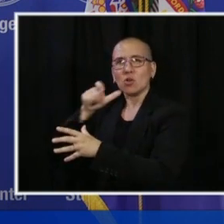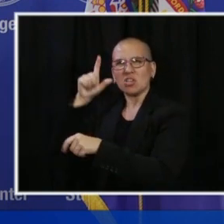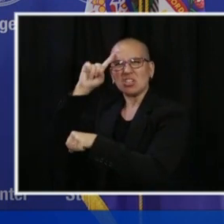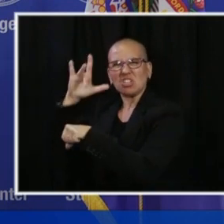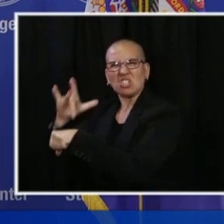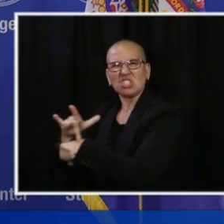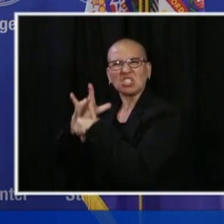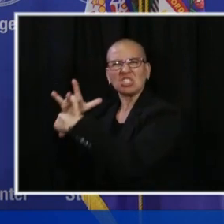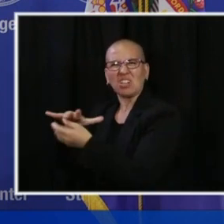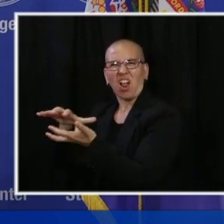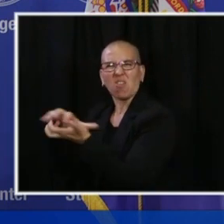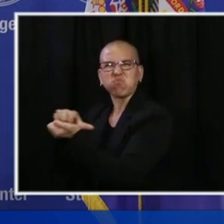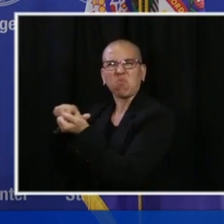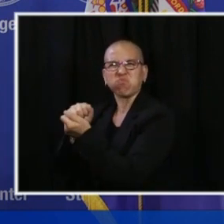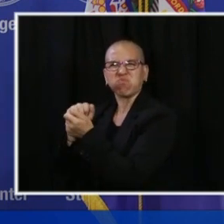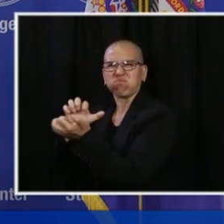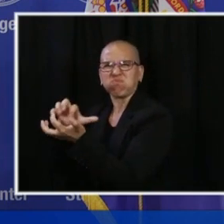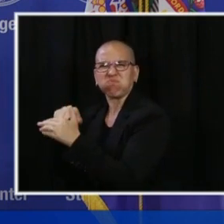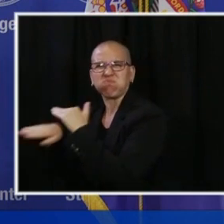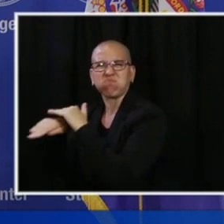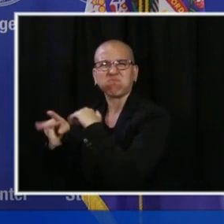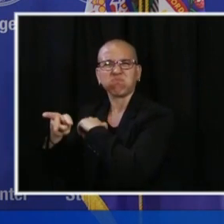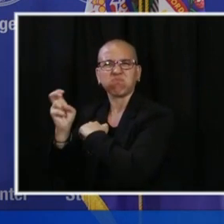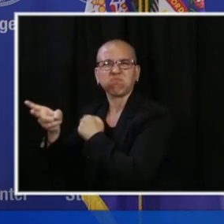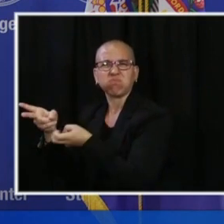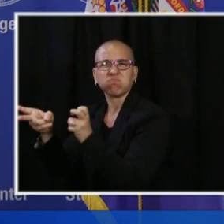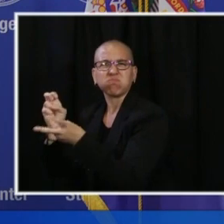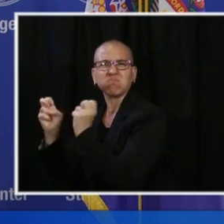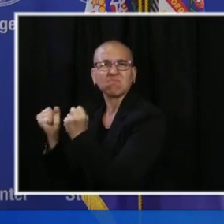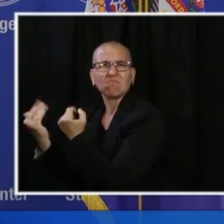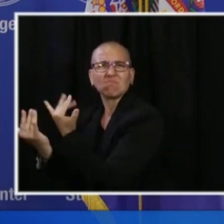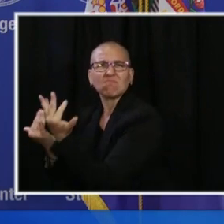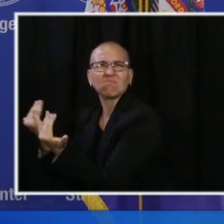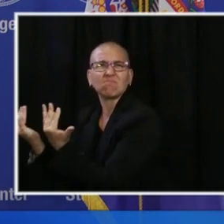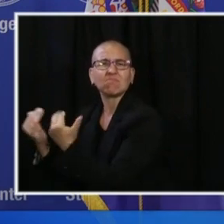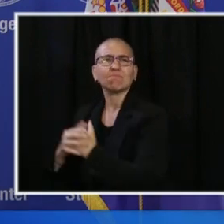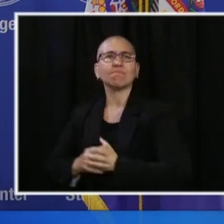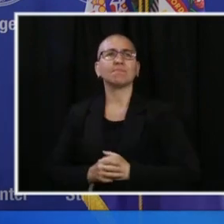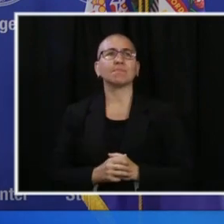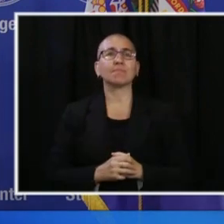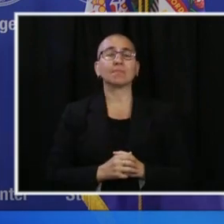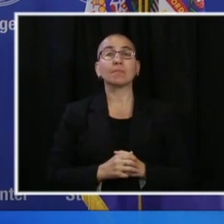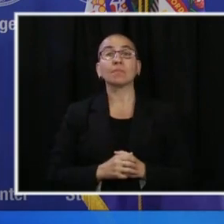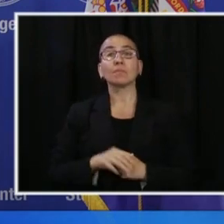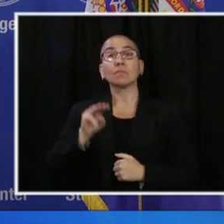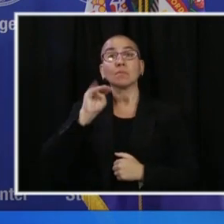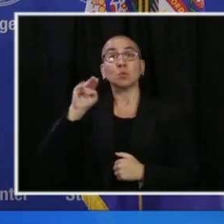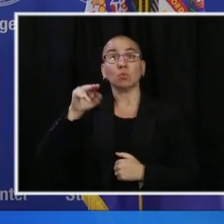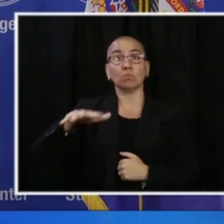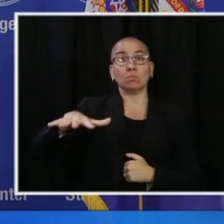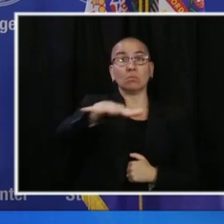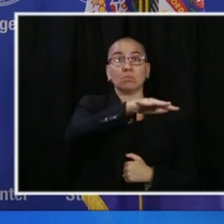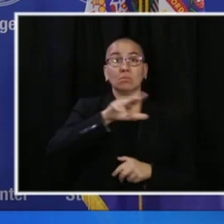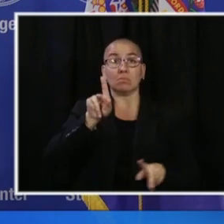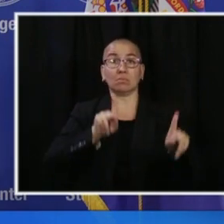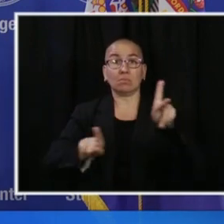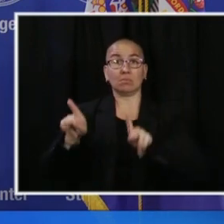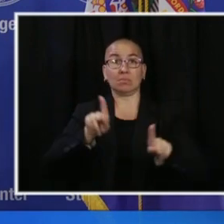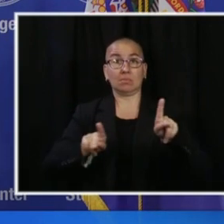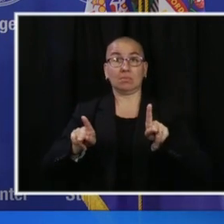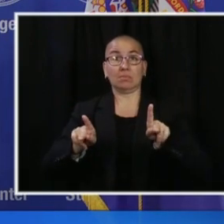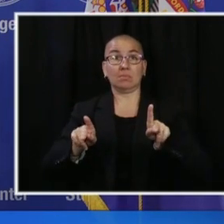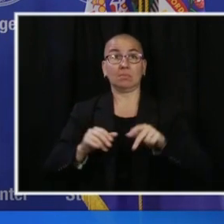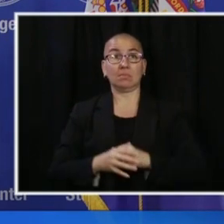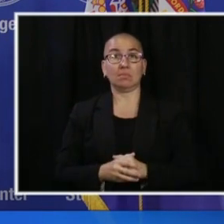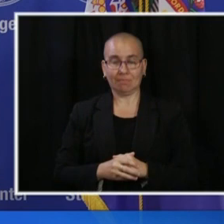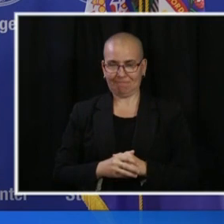most pained. I think as citizens, as residents of Minnesota, we can continue to maintain that. And this gives